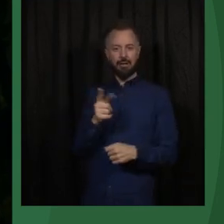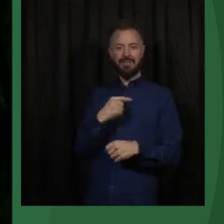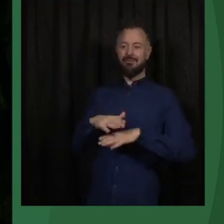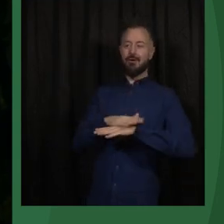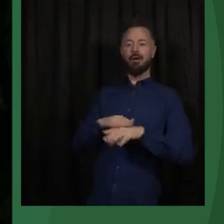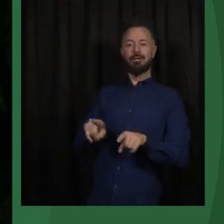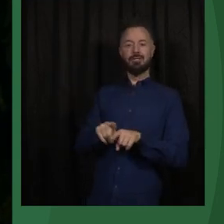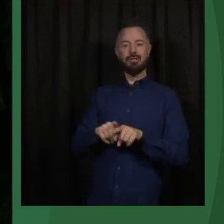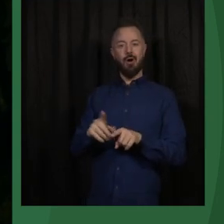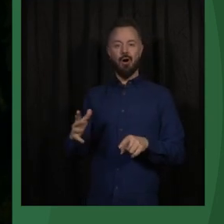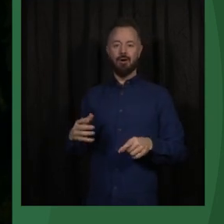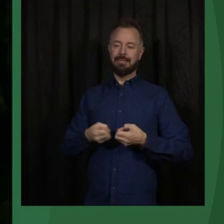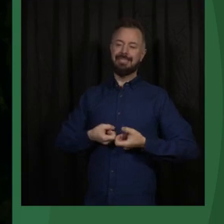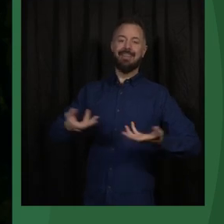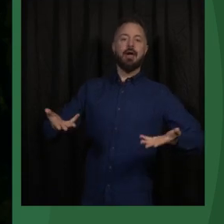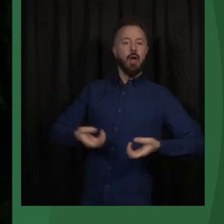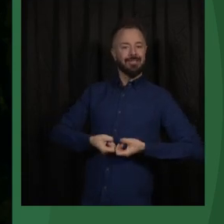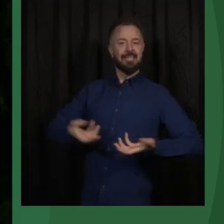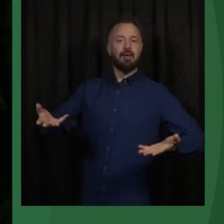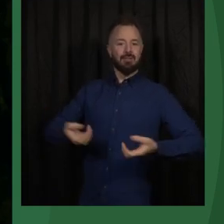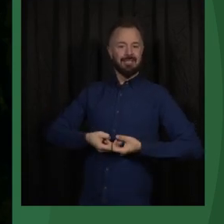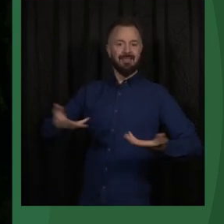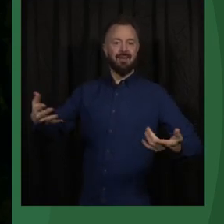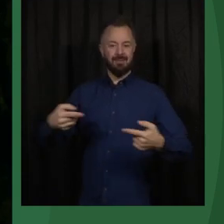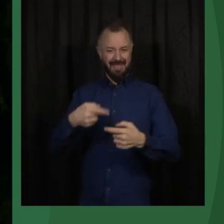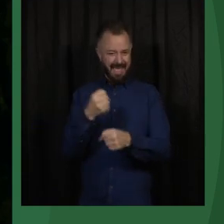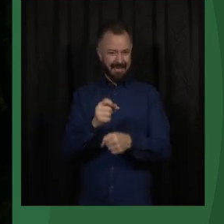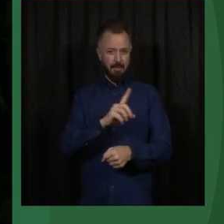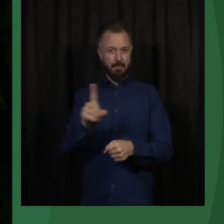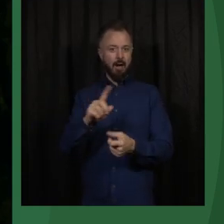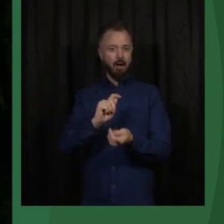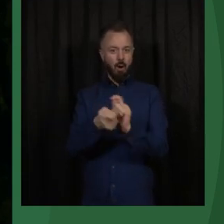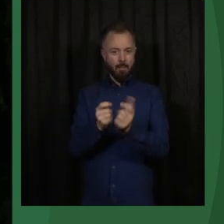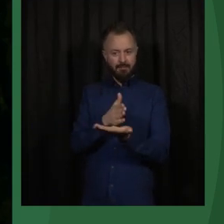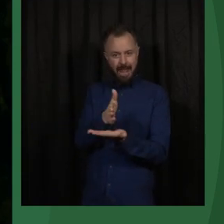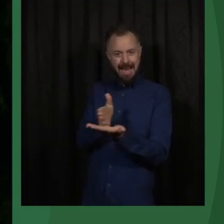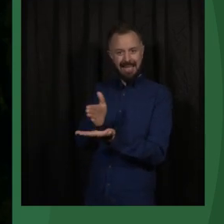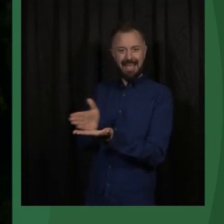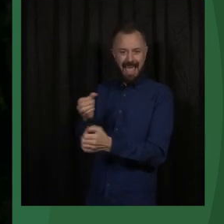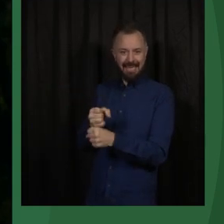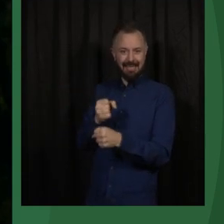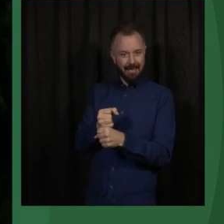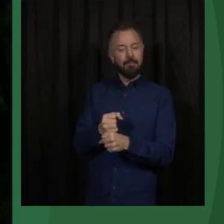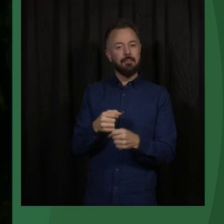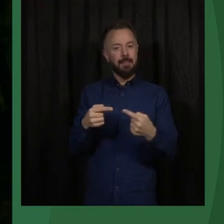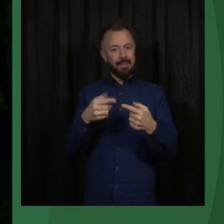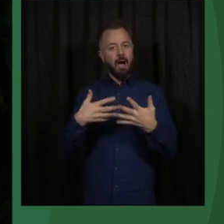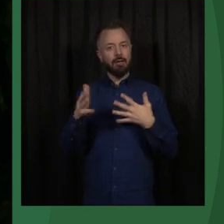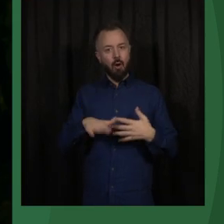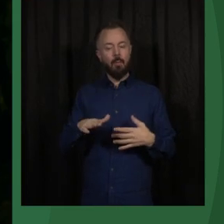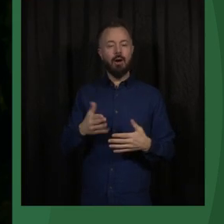generous, so good. But it's about redistribution. And it's also about helping our own